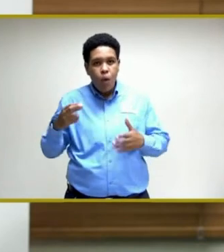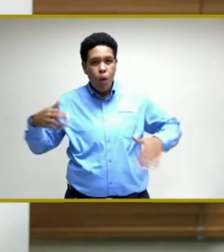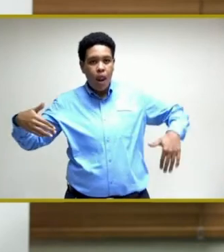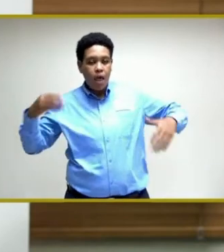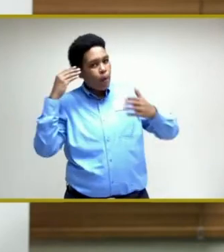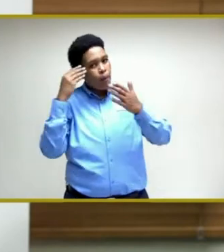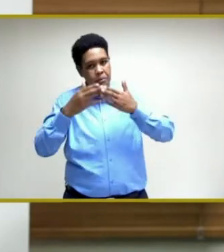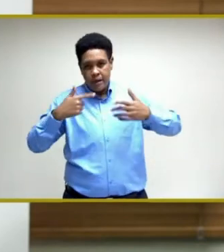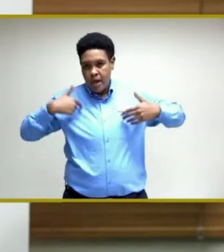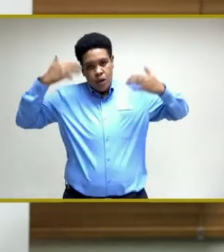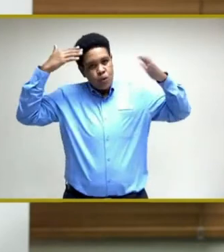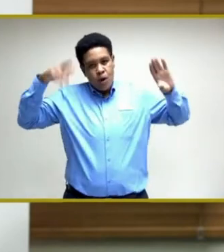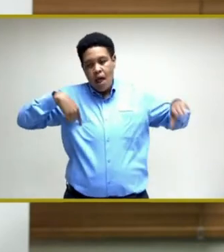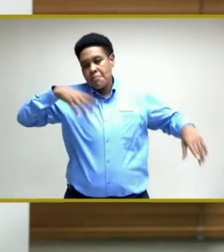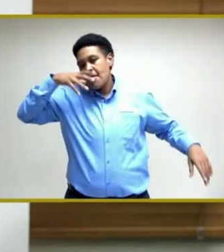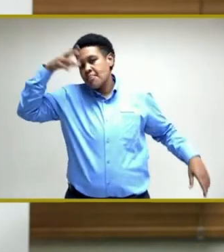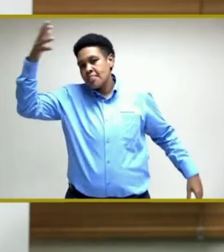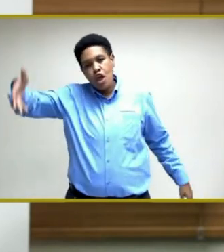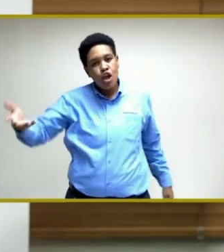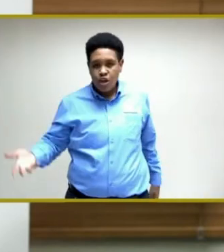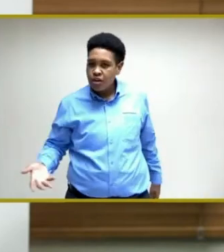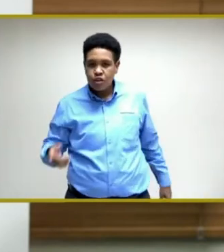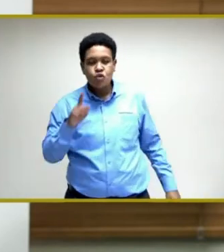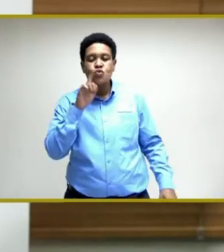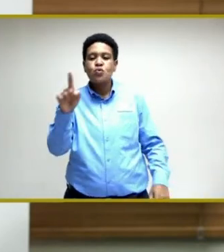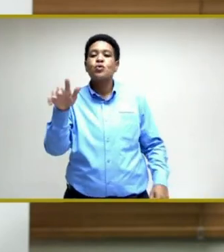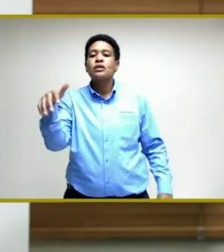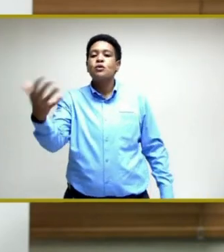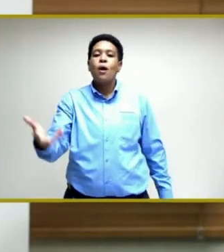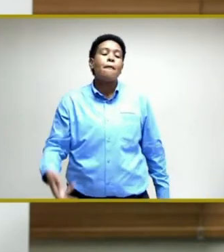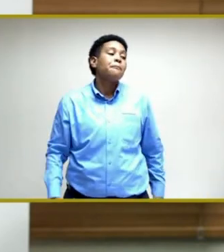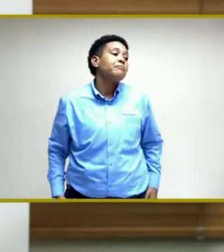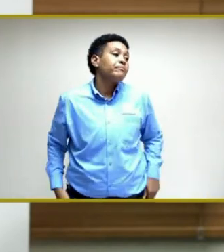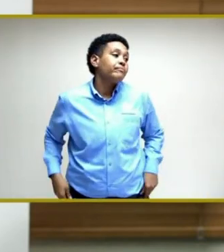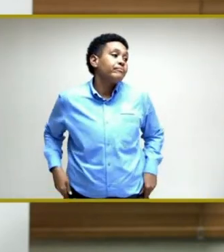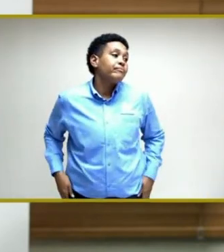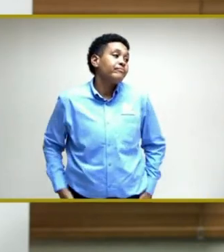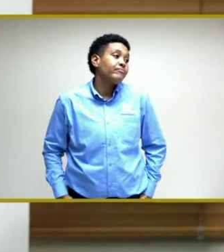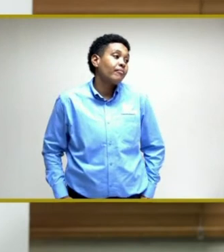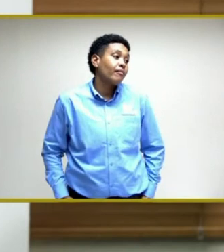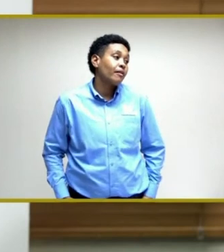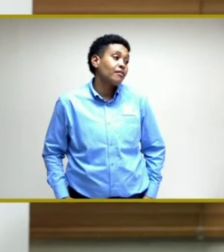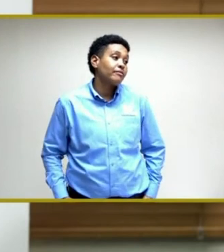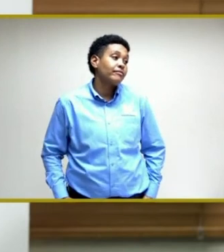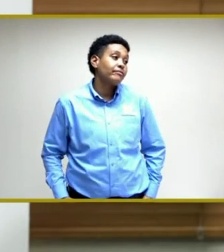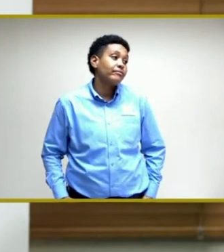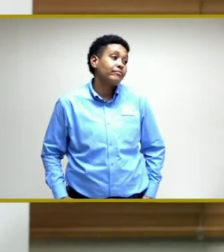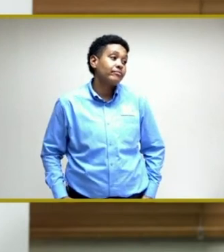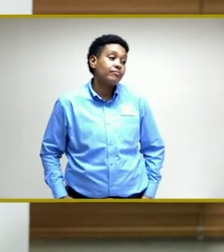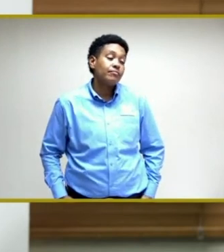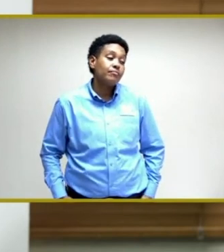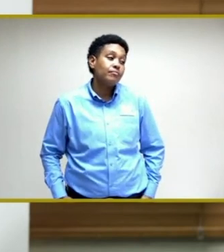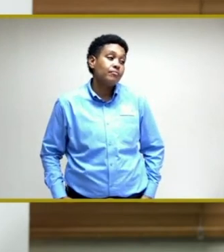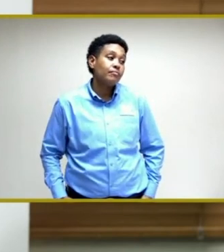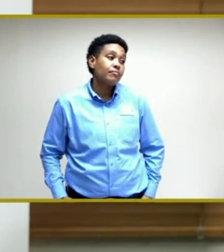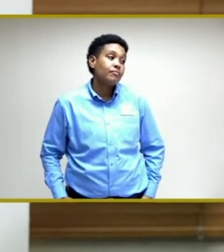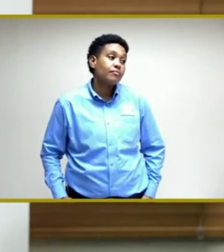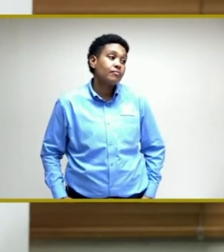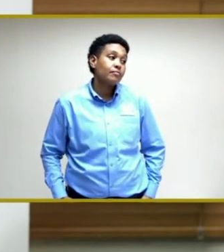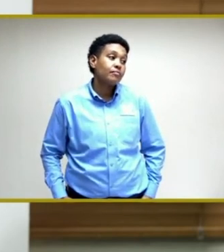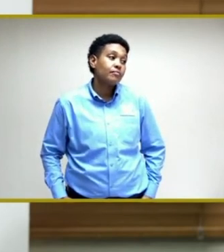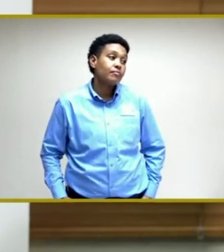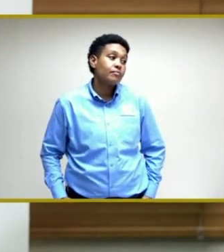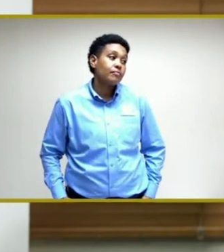You know, the truth is there is an assumption from public health's